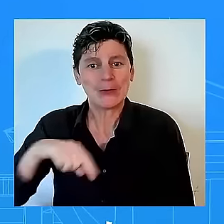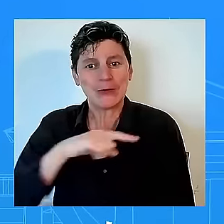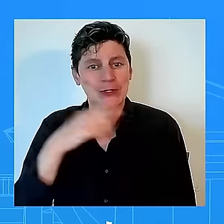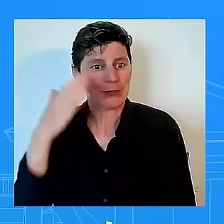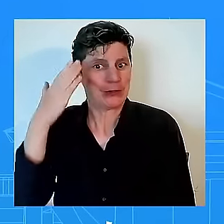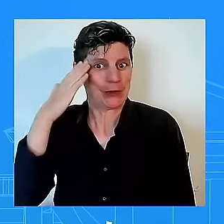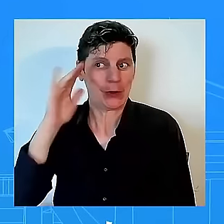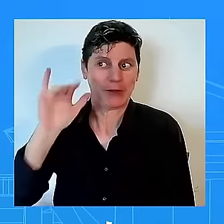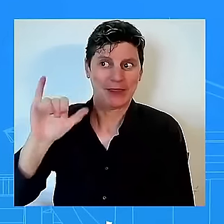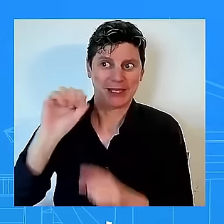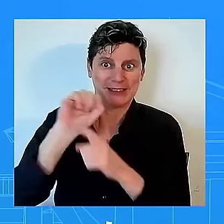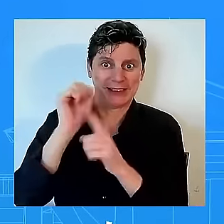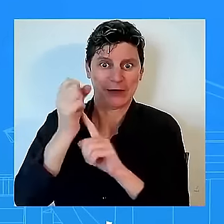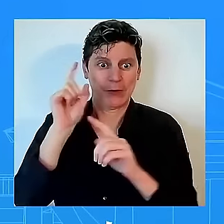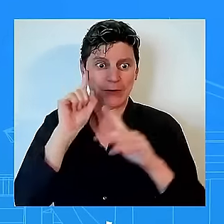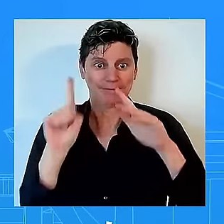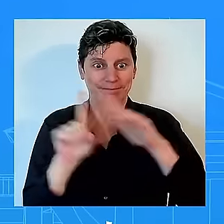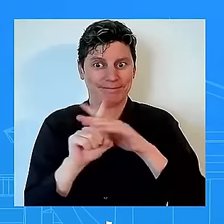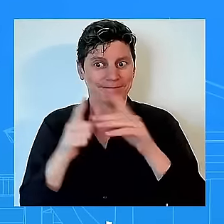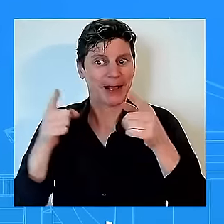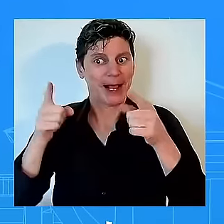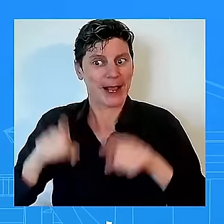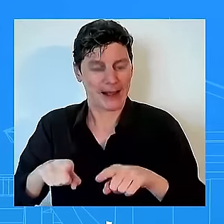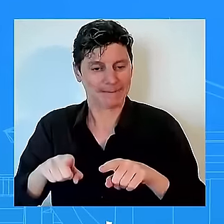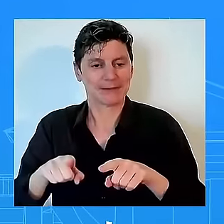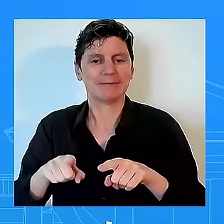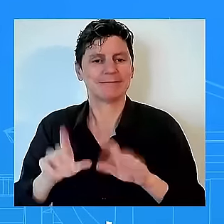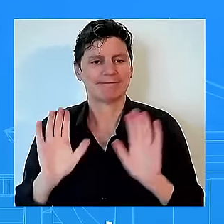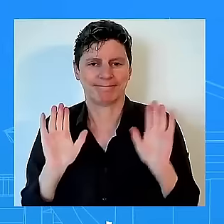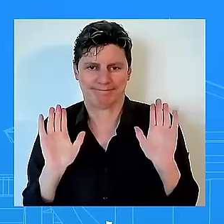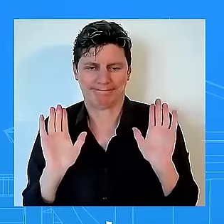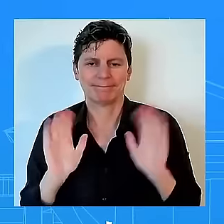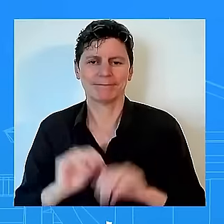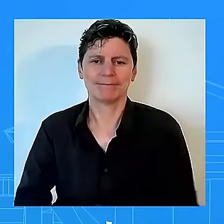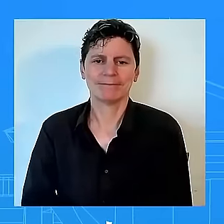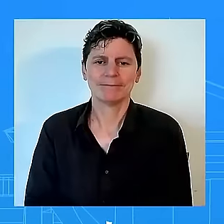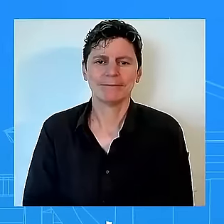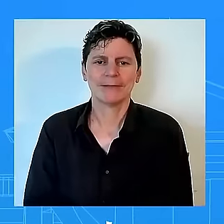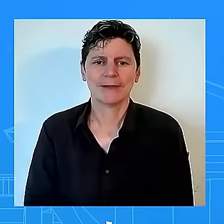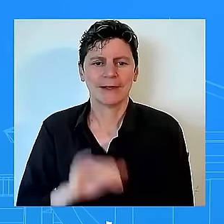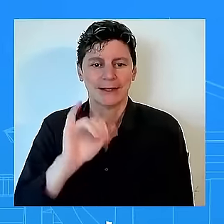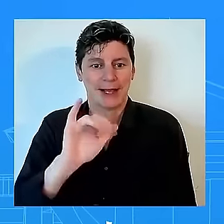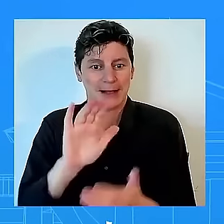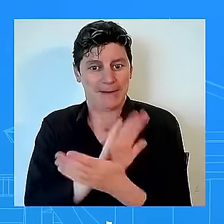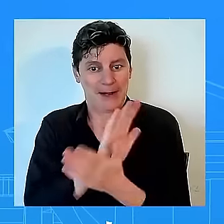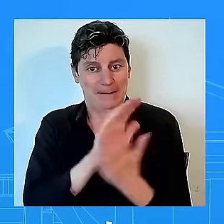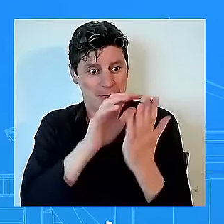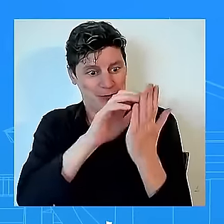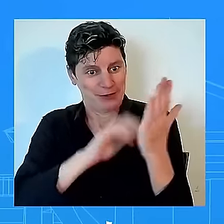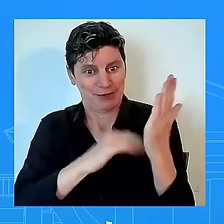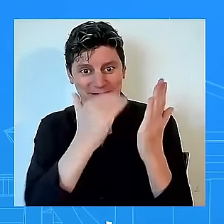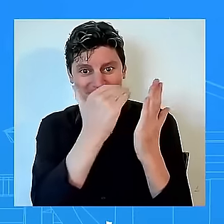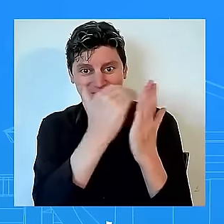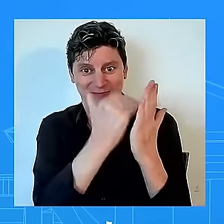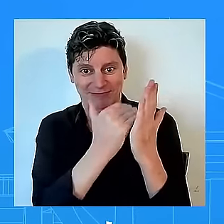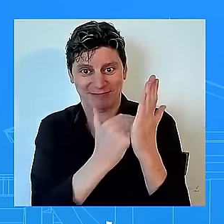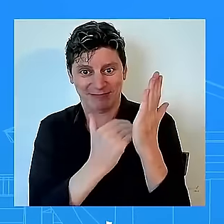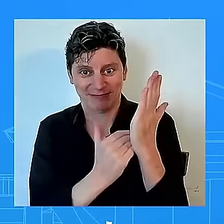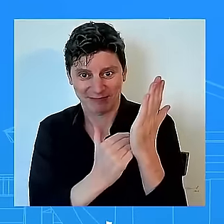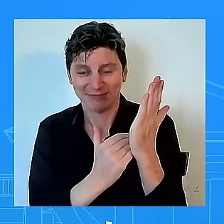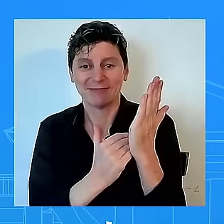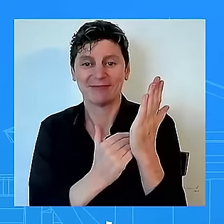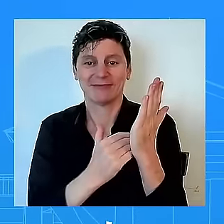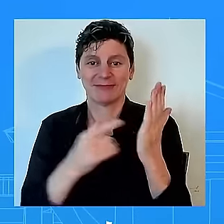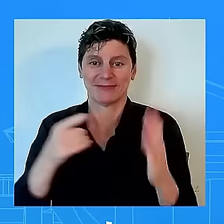of the hundreds pagers who that were uh that were going to explode uh in lebanon ahead of time that is not something that we were aware